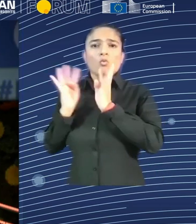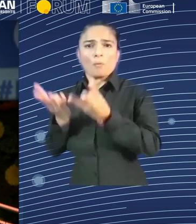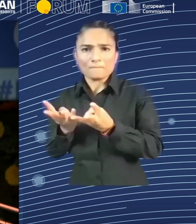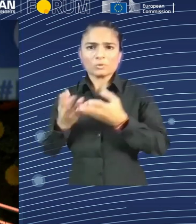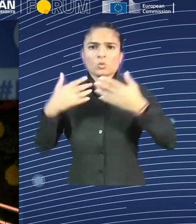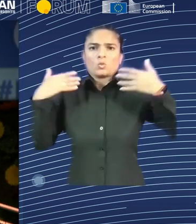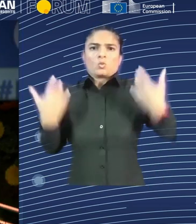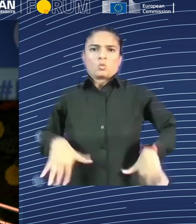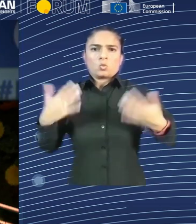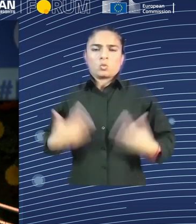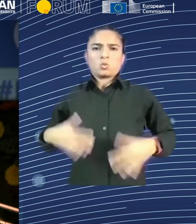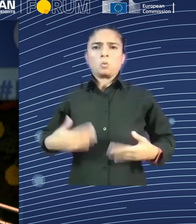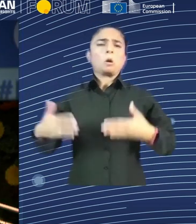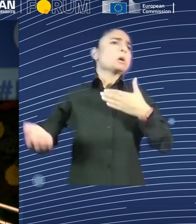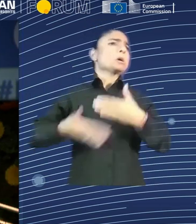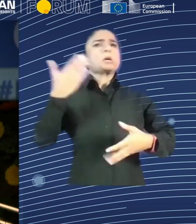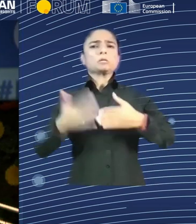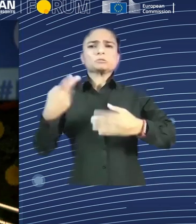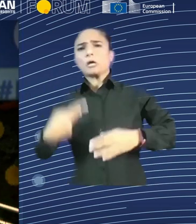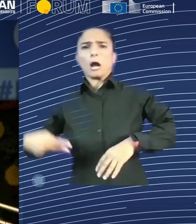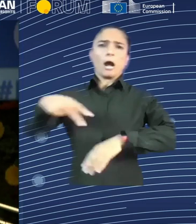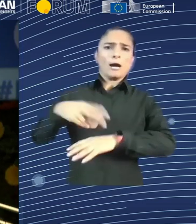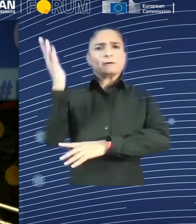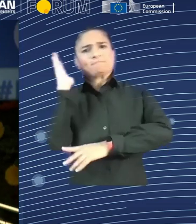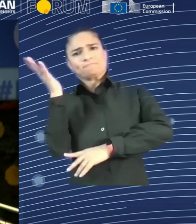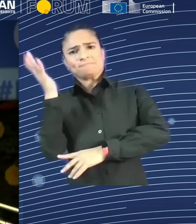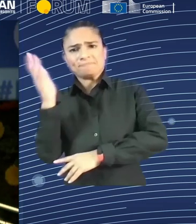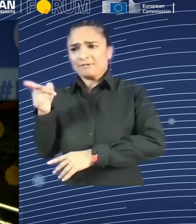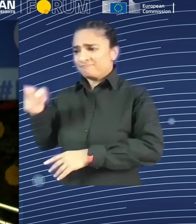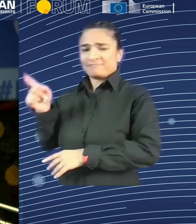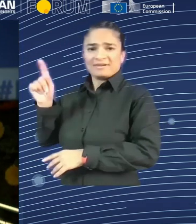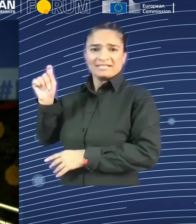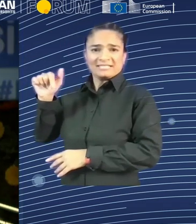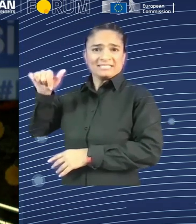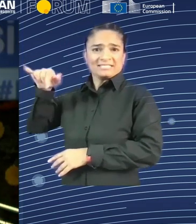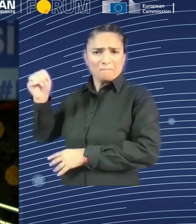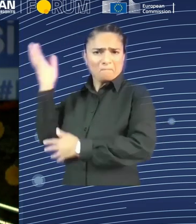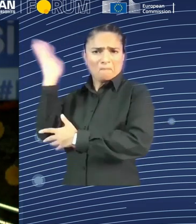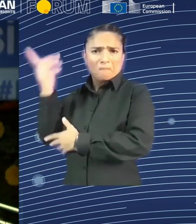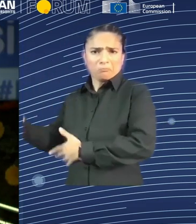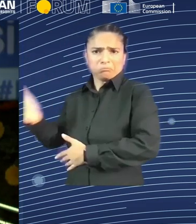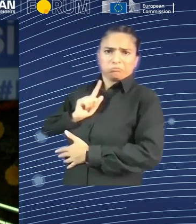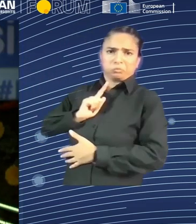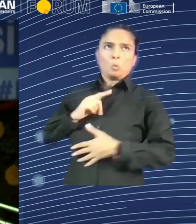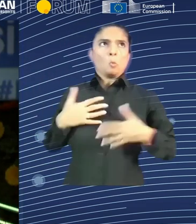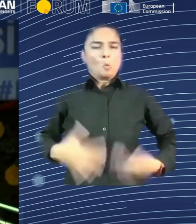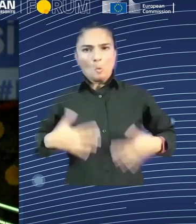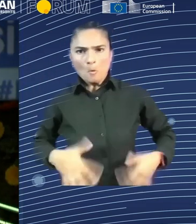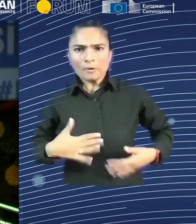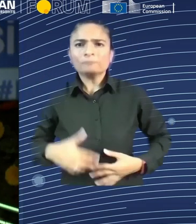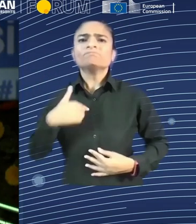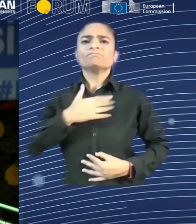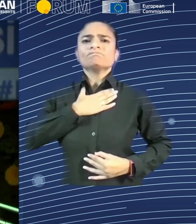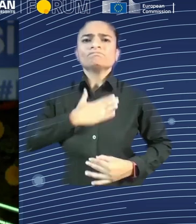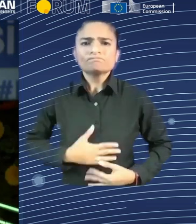like to have your attention. know that we are towards the closing. I will try to, you know, more or less try to put some things and wrap up a little bit. A